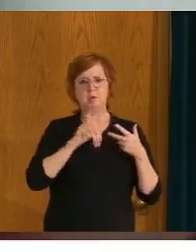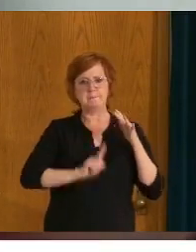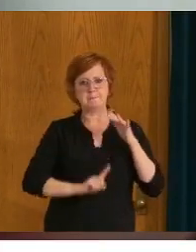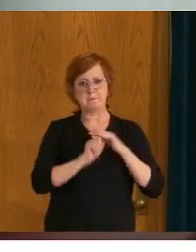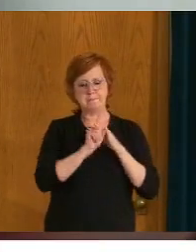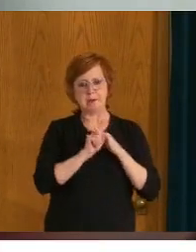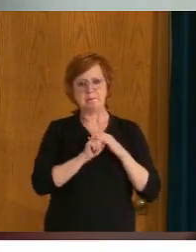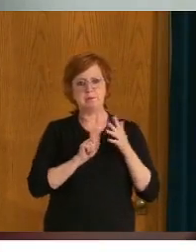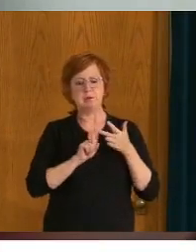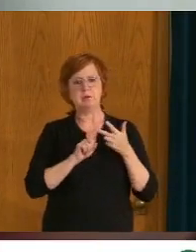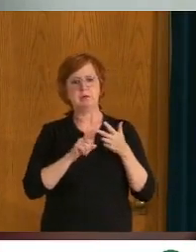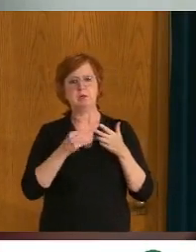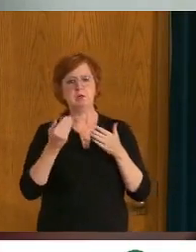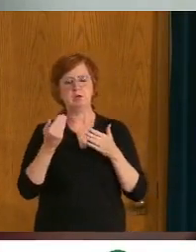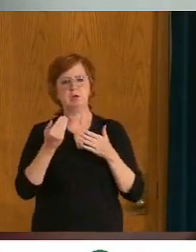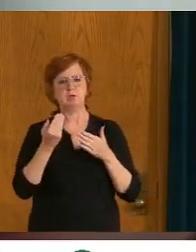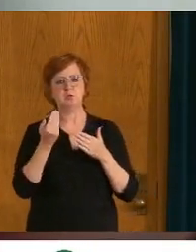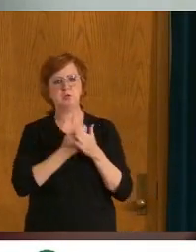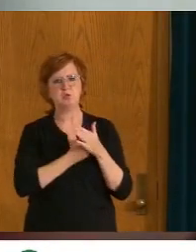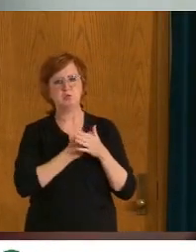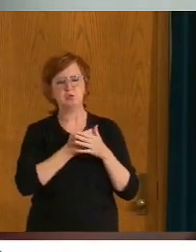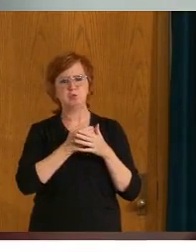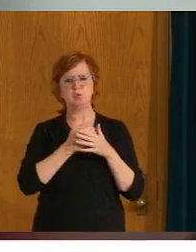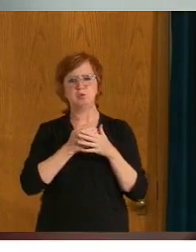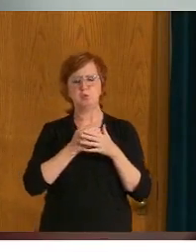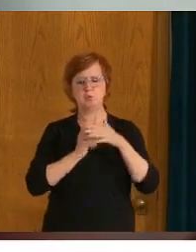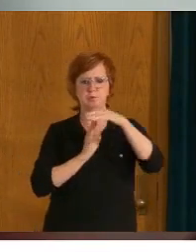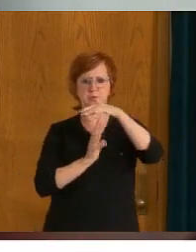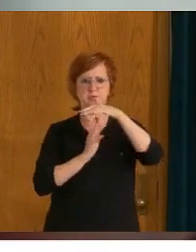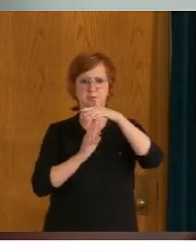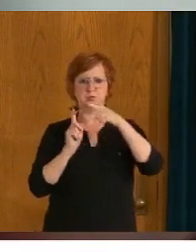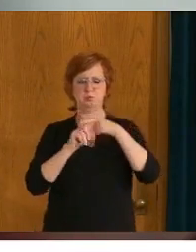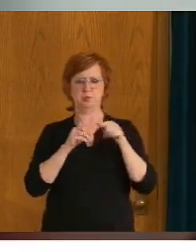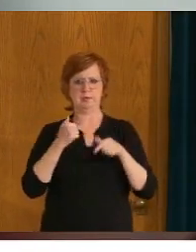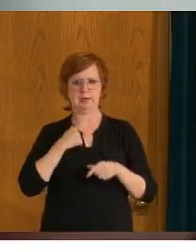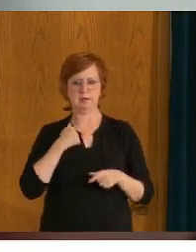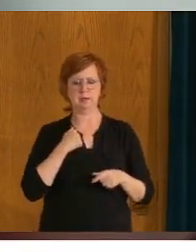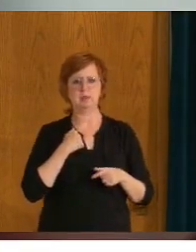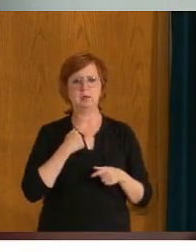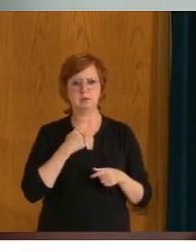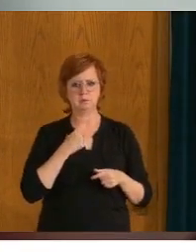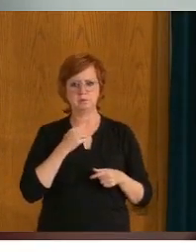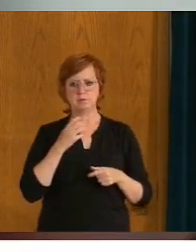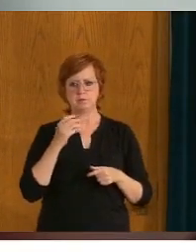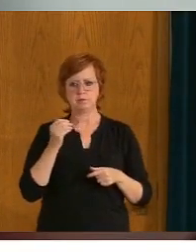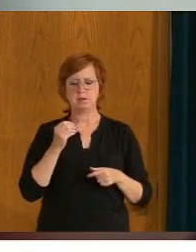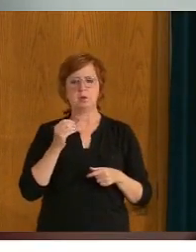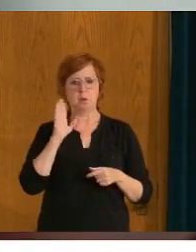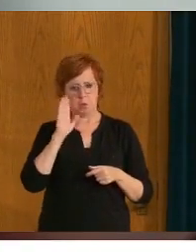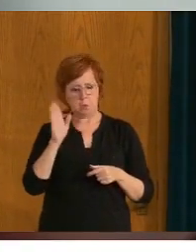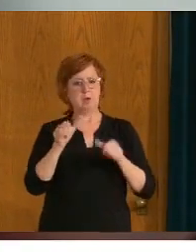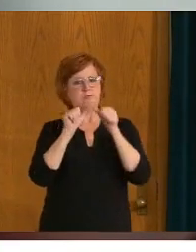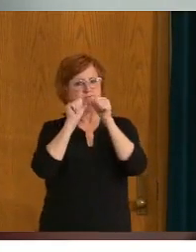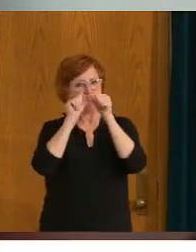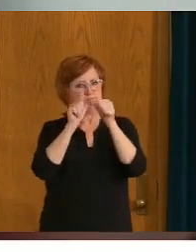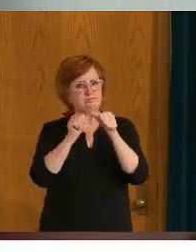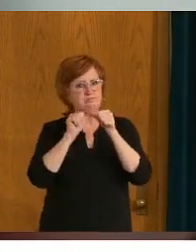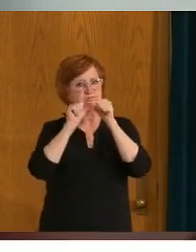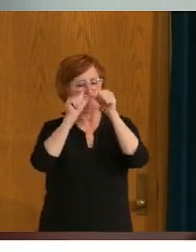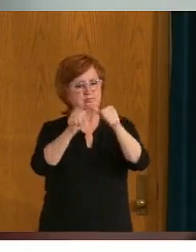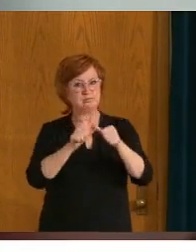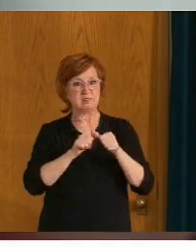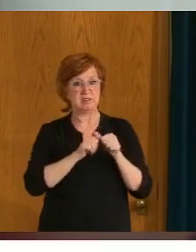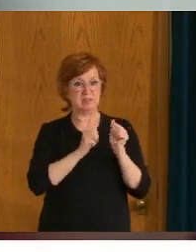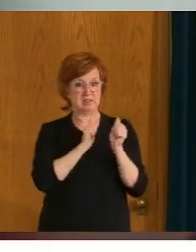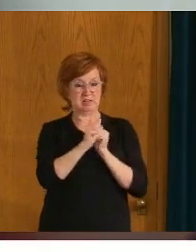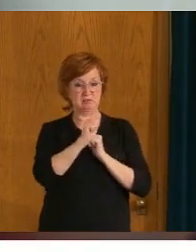and newcomer clinics. We will continue to do so, uh, regardless of, uh, where we hit on July 11th. And, you know, even over the last